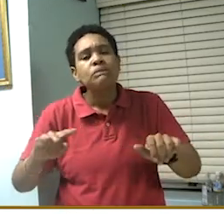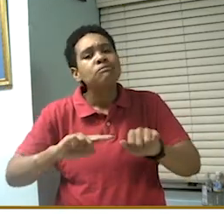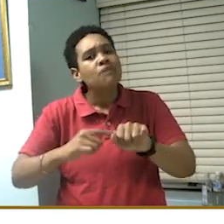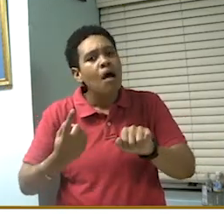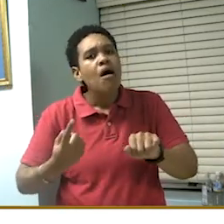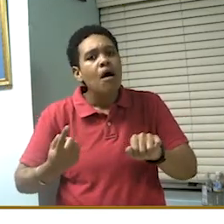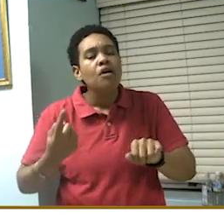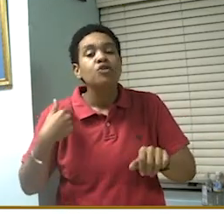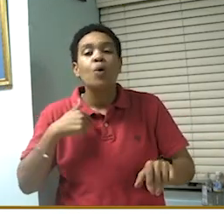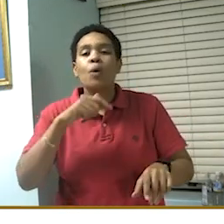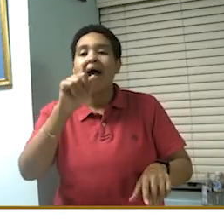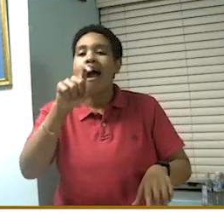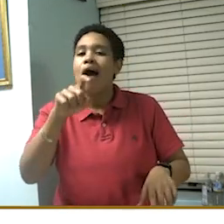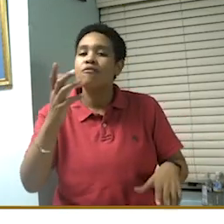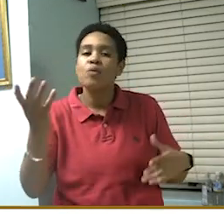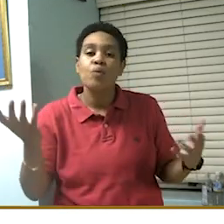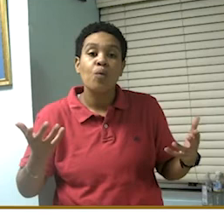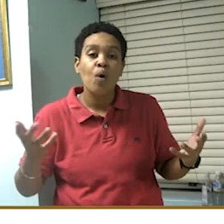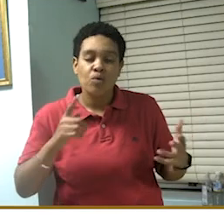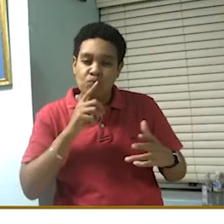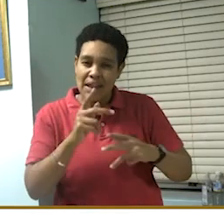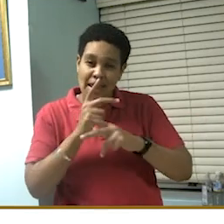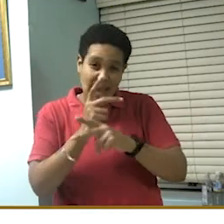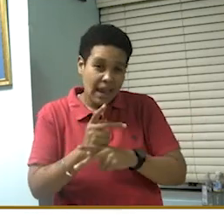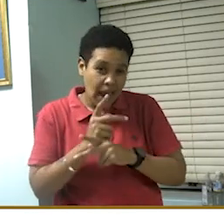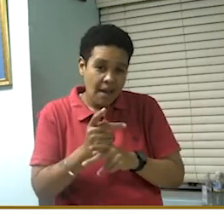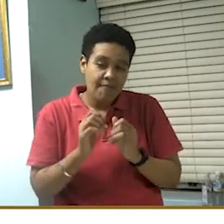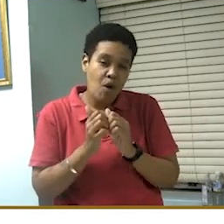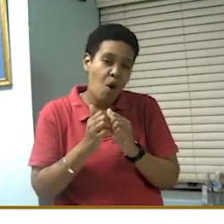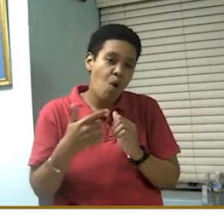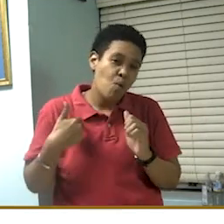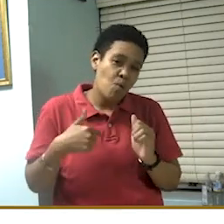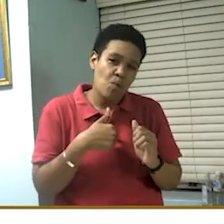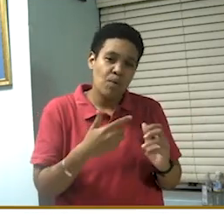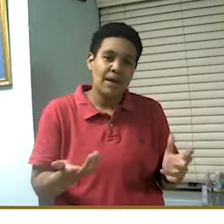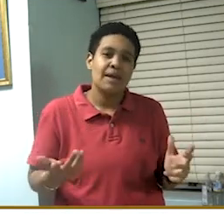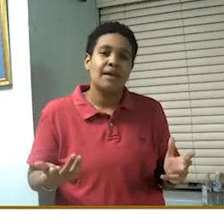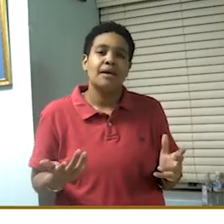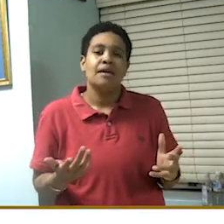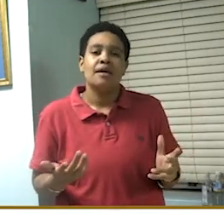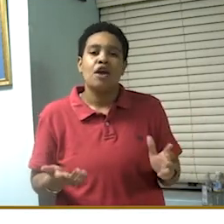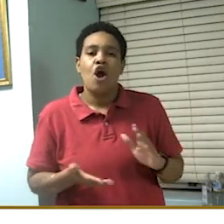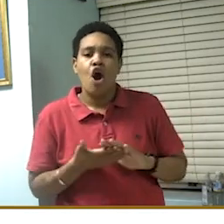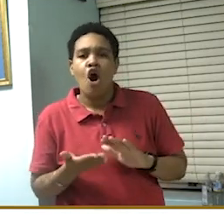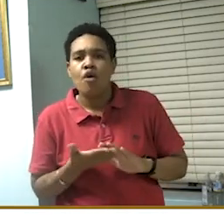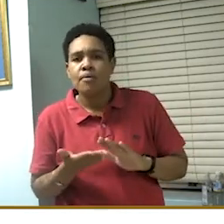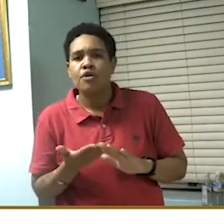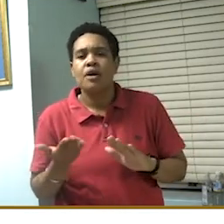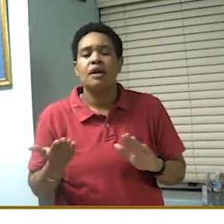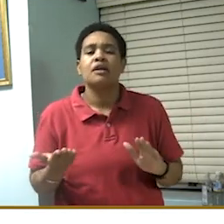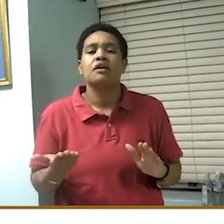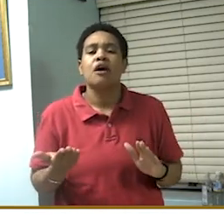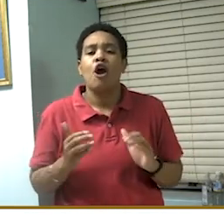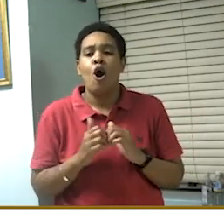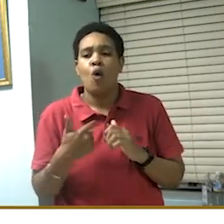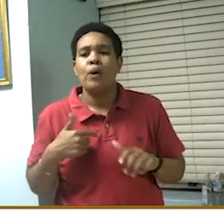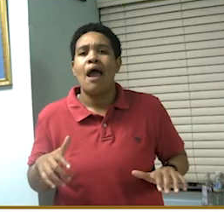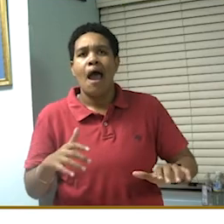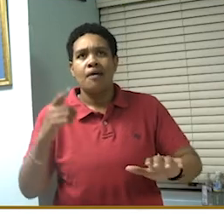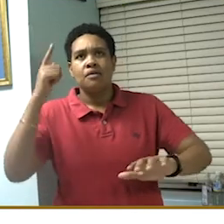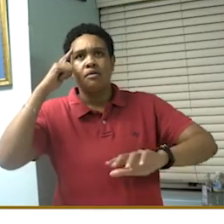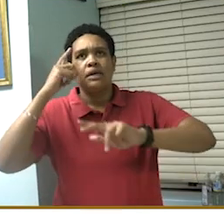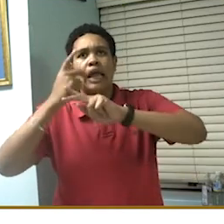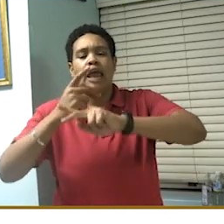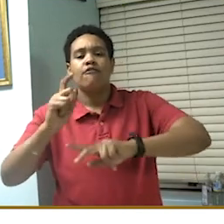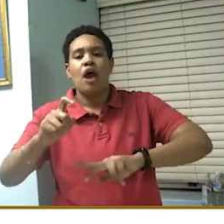means that we all have to be careful how we operate or how